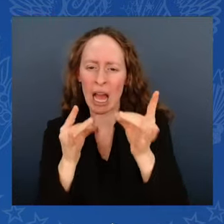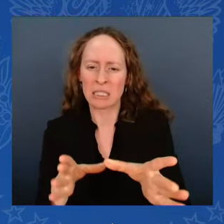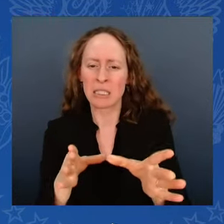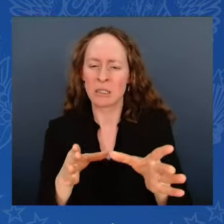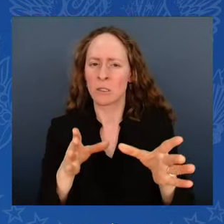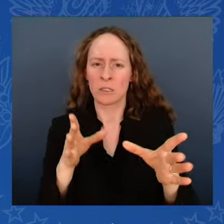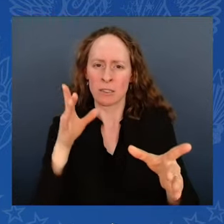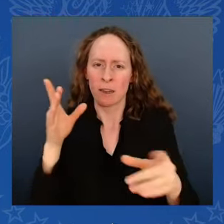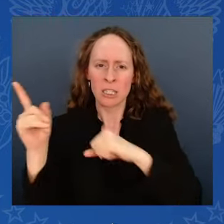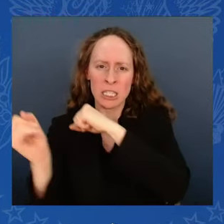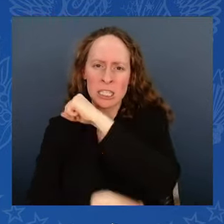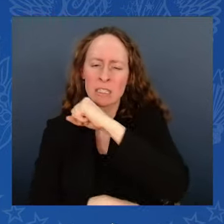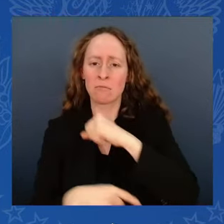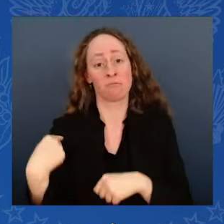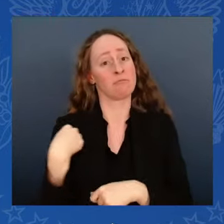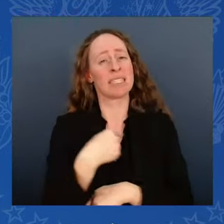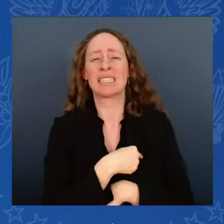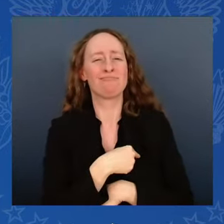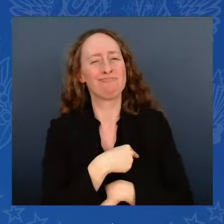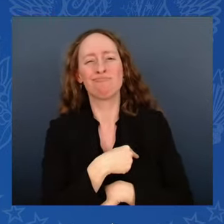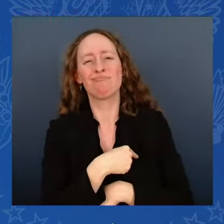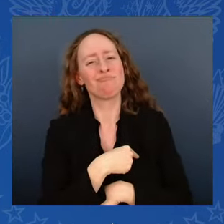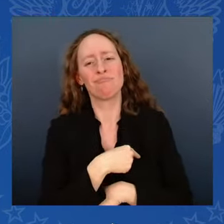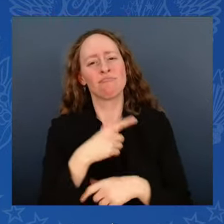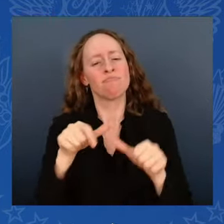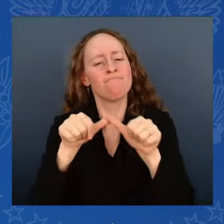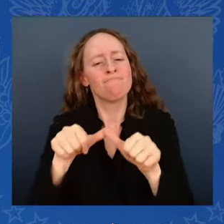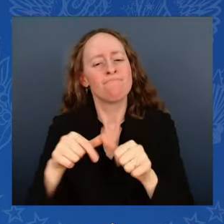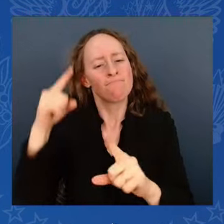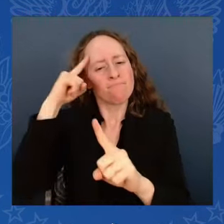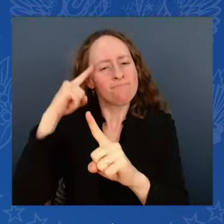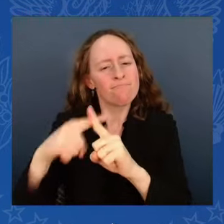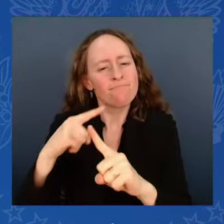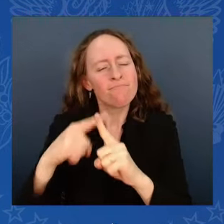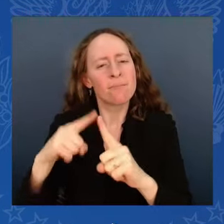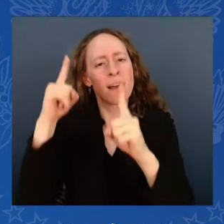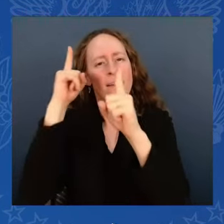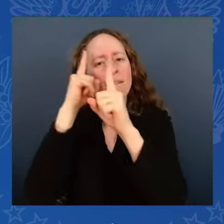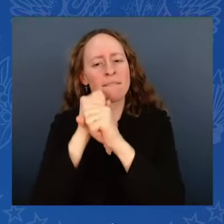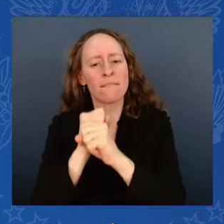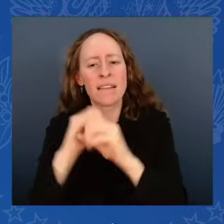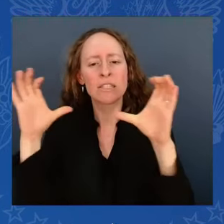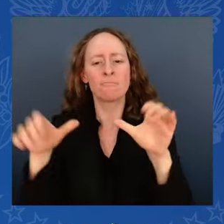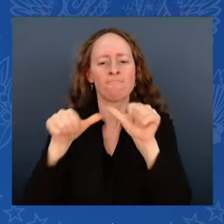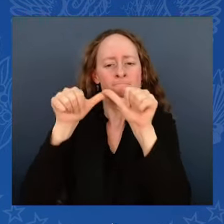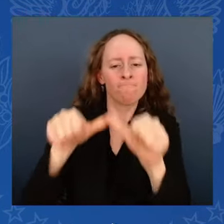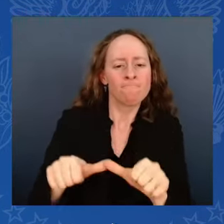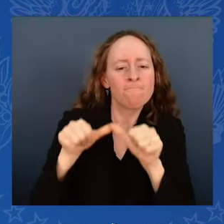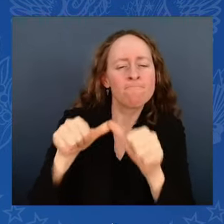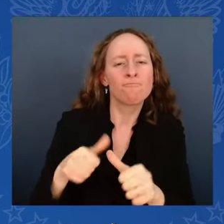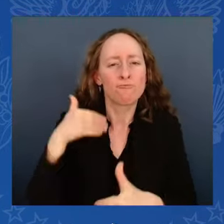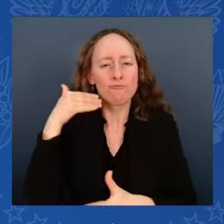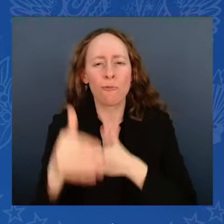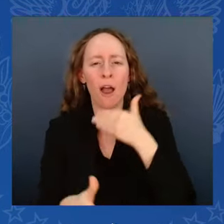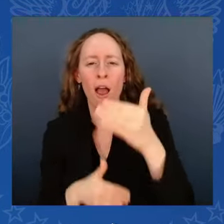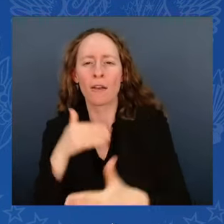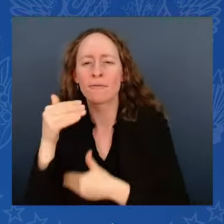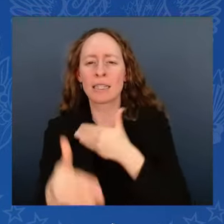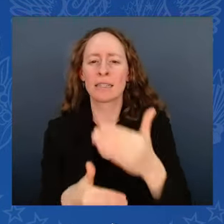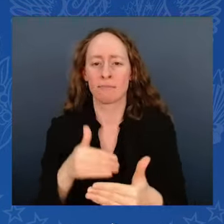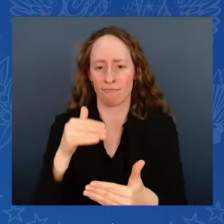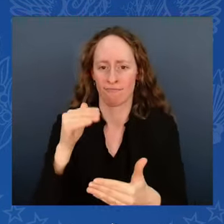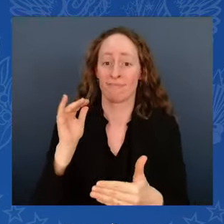hope, and optimism. And everything the National Action Network stands for and embodies. Here's the future we can build together.